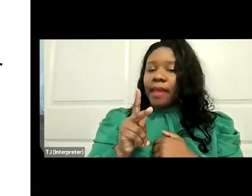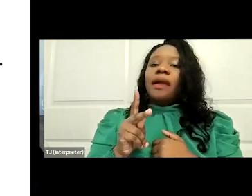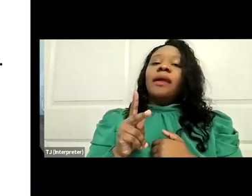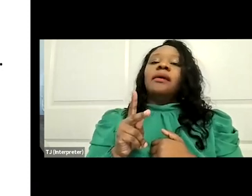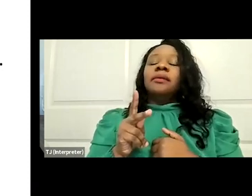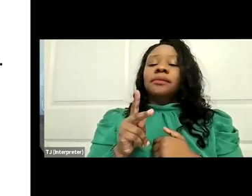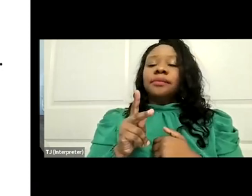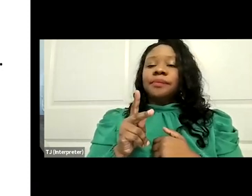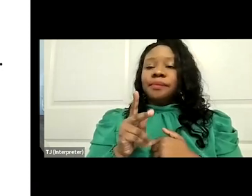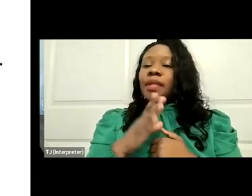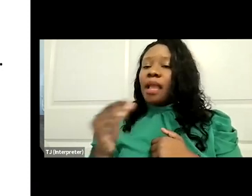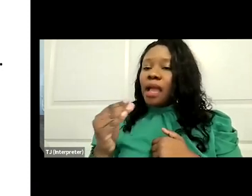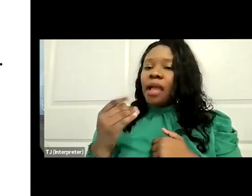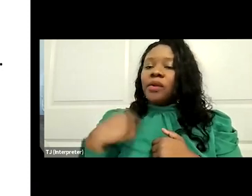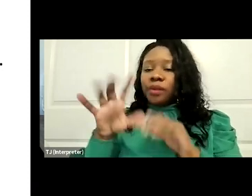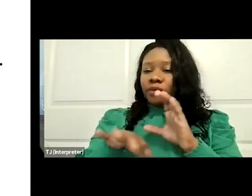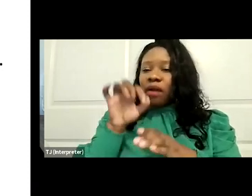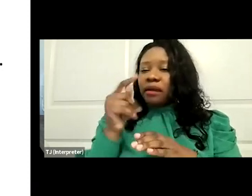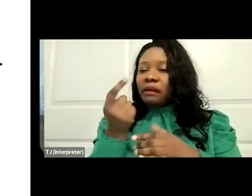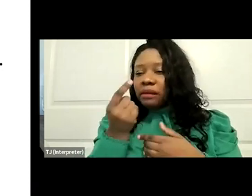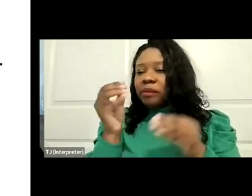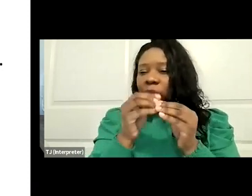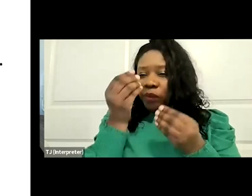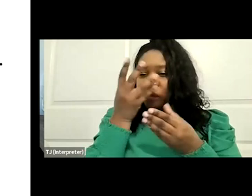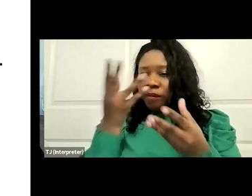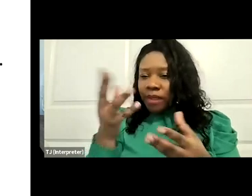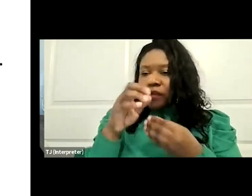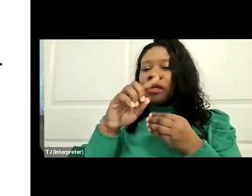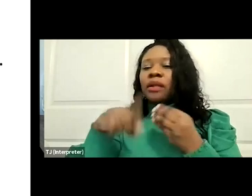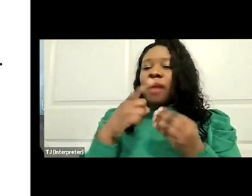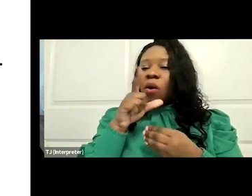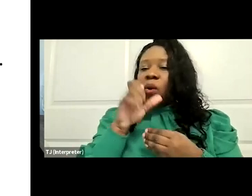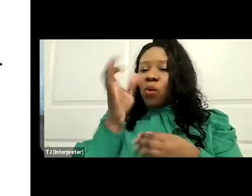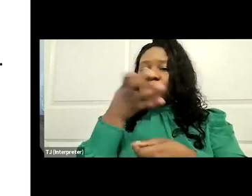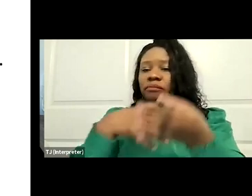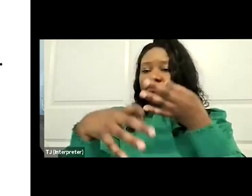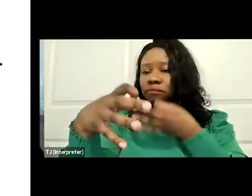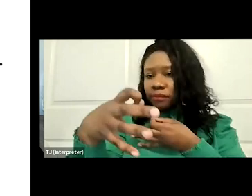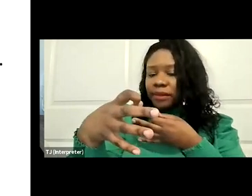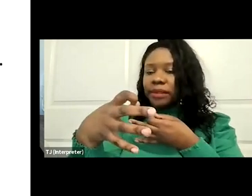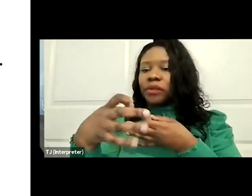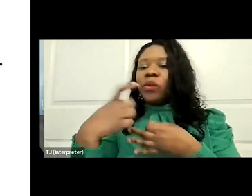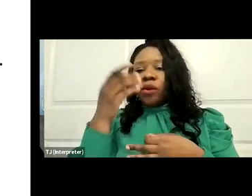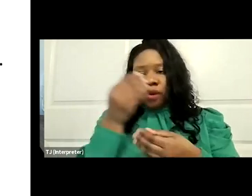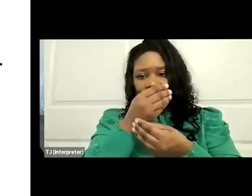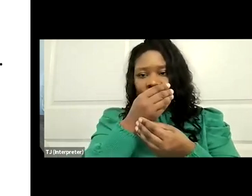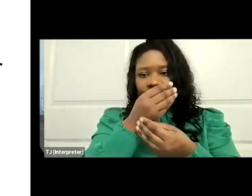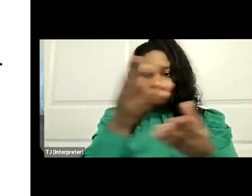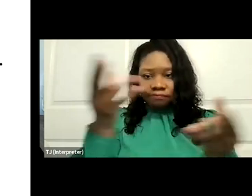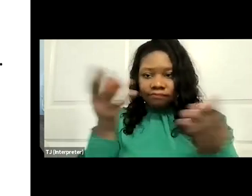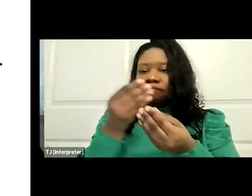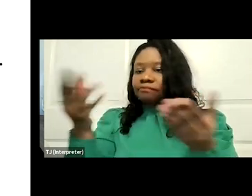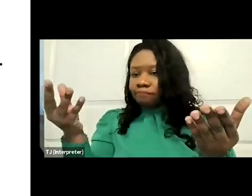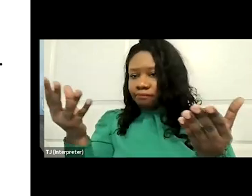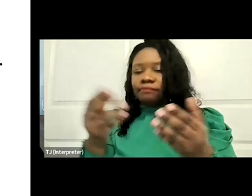we find out a little bit more information on who will assume those roles, we will certainly report